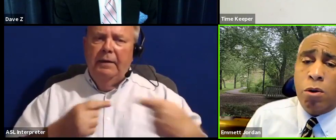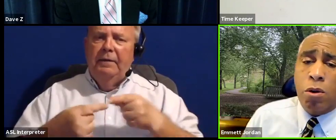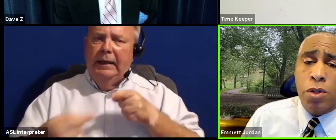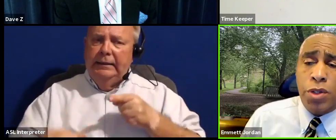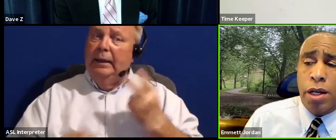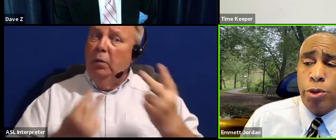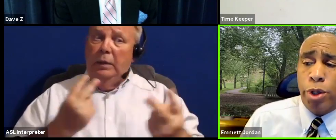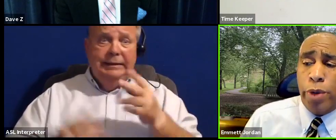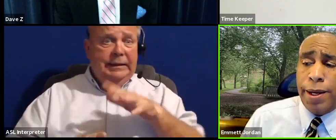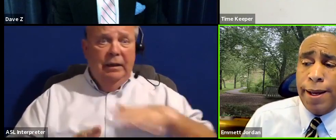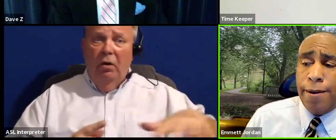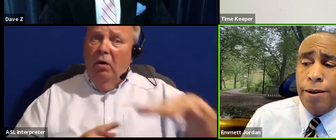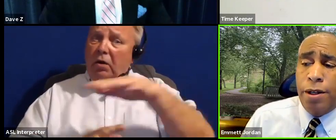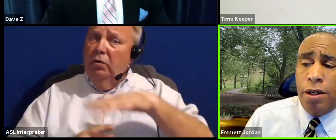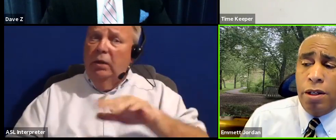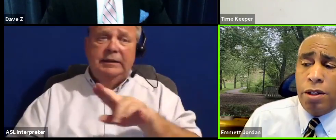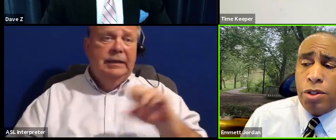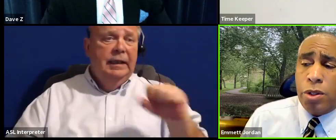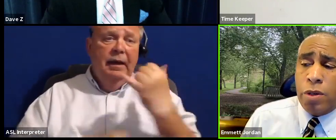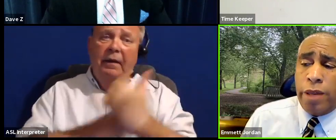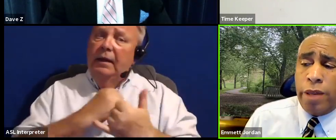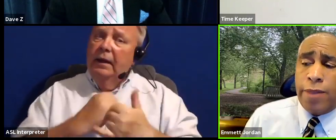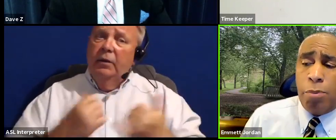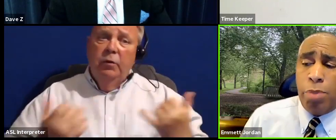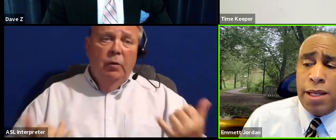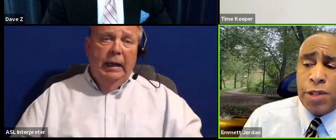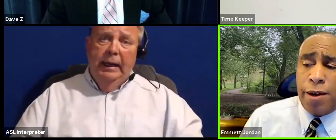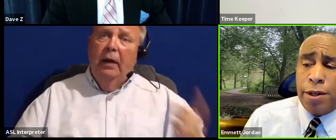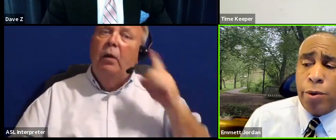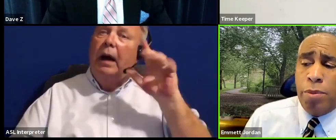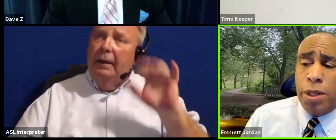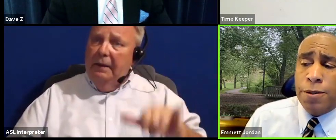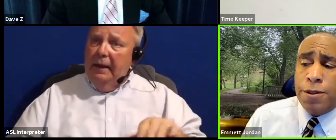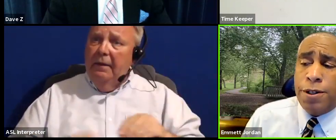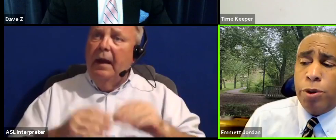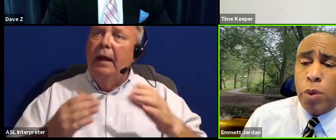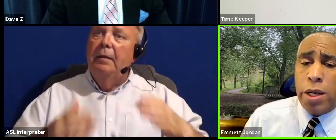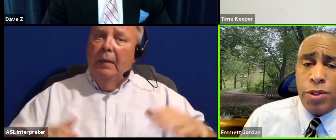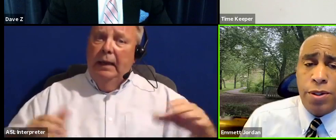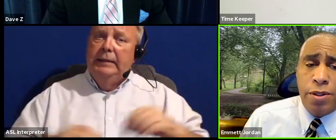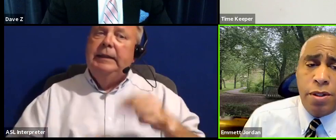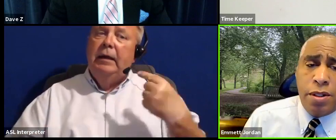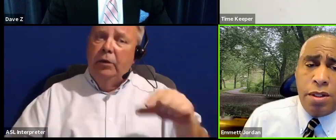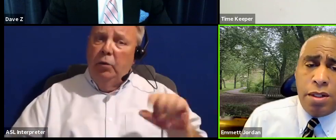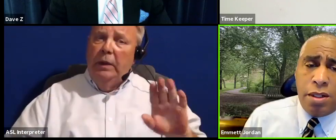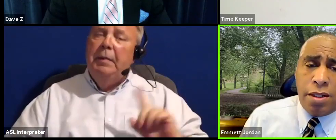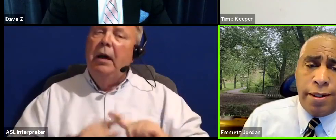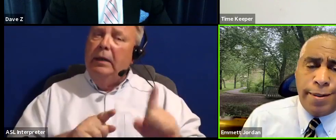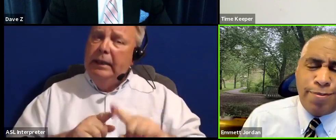see all across the country right now. So and I think that plays out in Greenbelt in different ways.